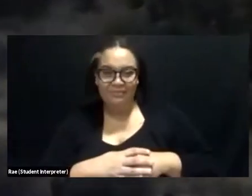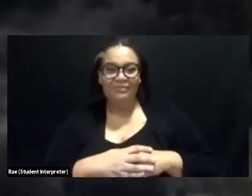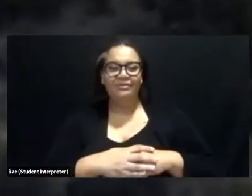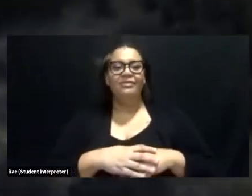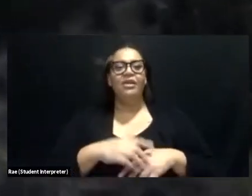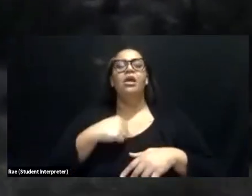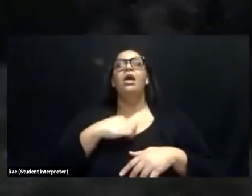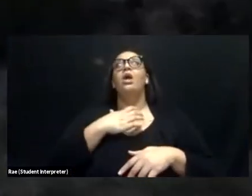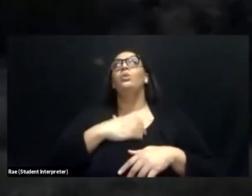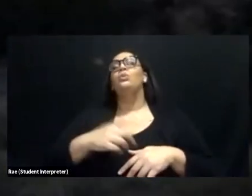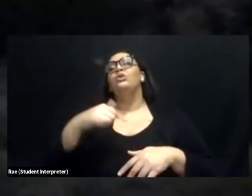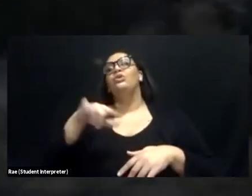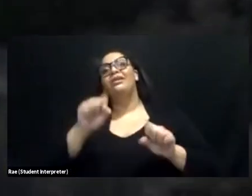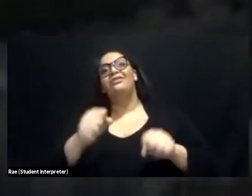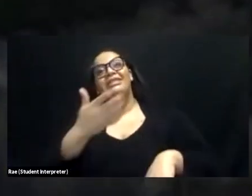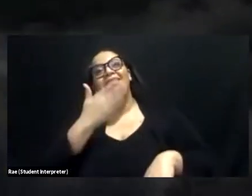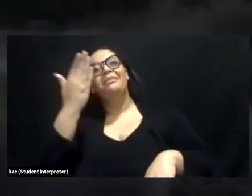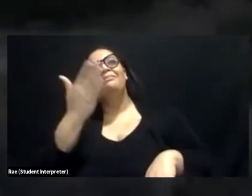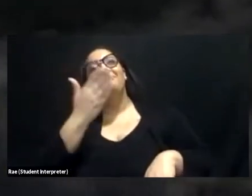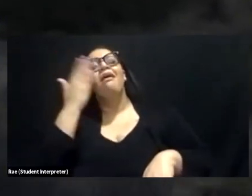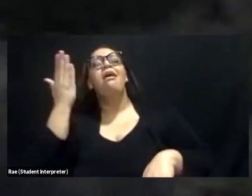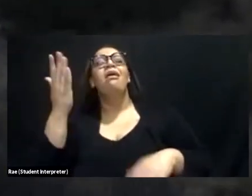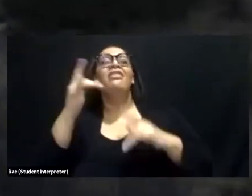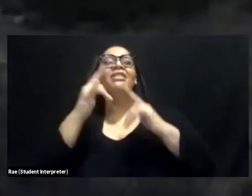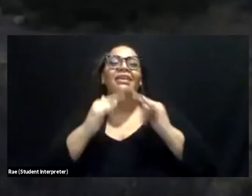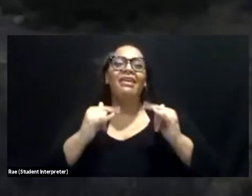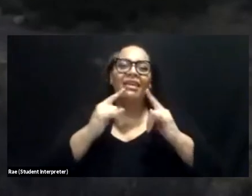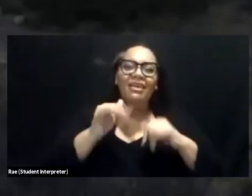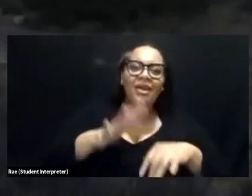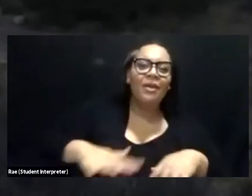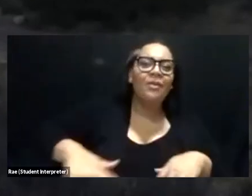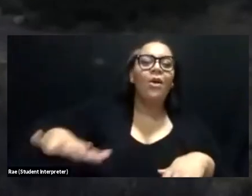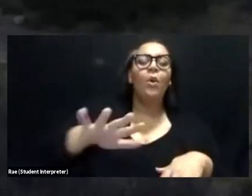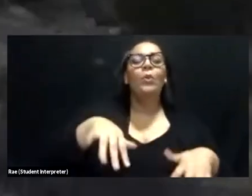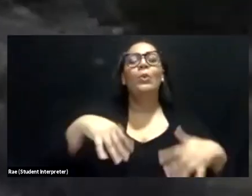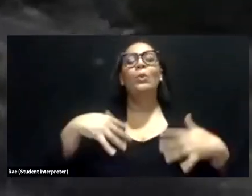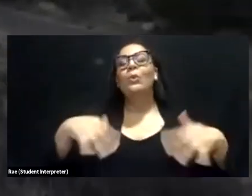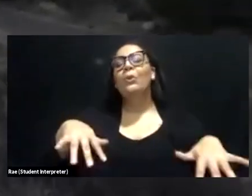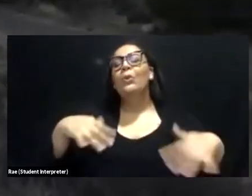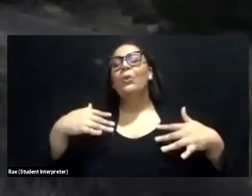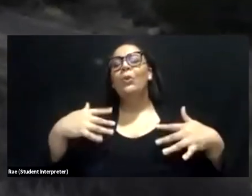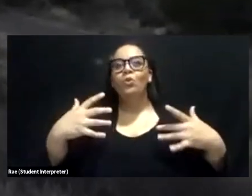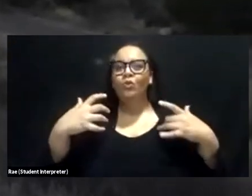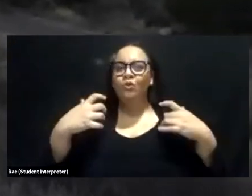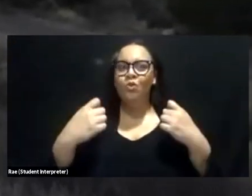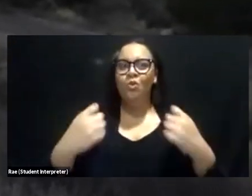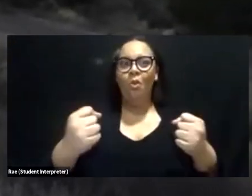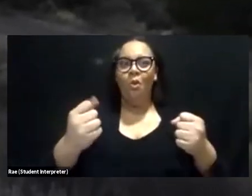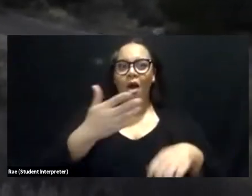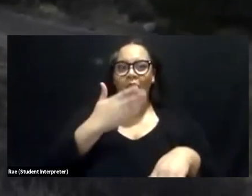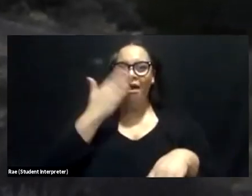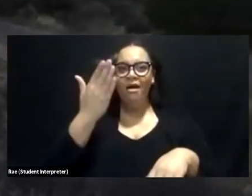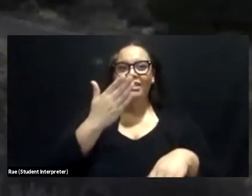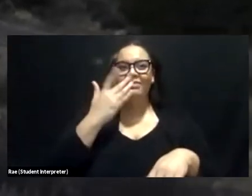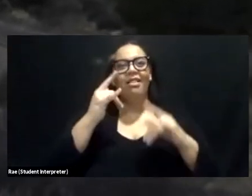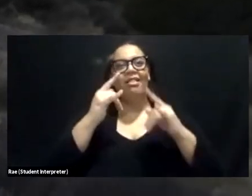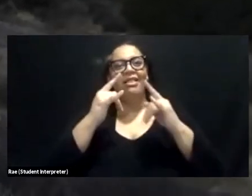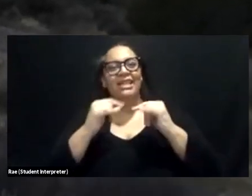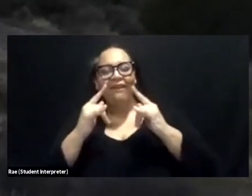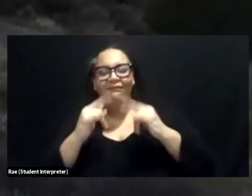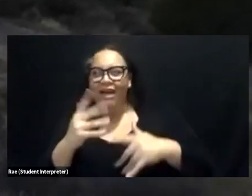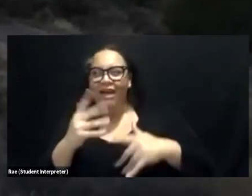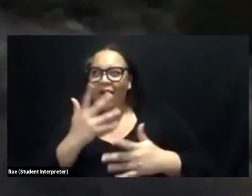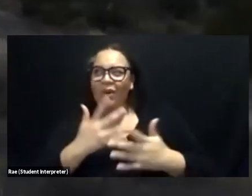smell the smell of this campground right now. It's really overpoweringly like a mixture of campfire and